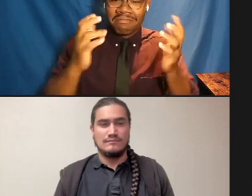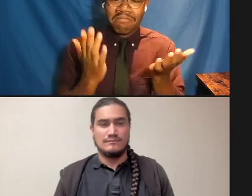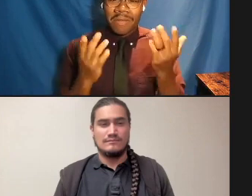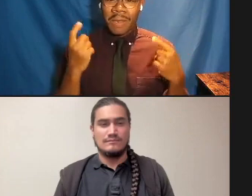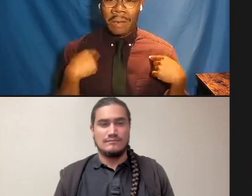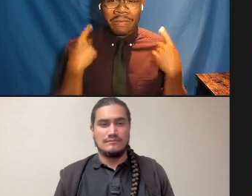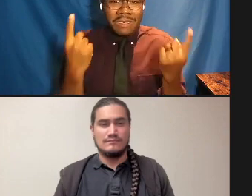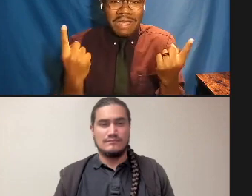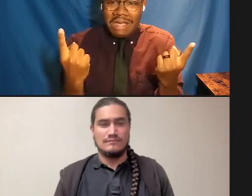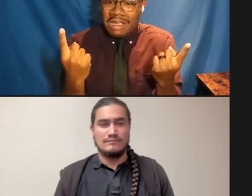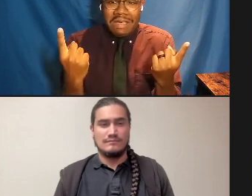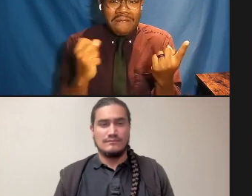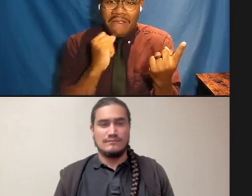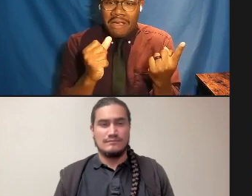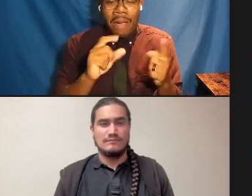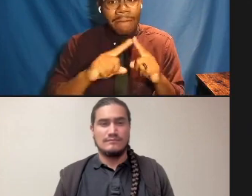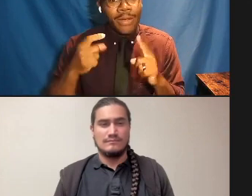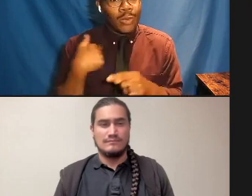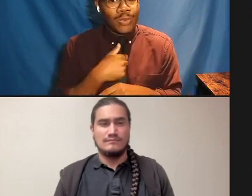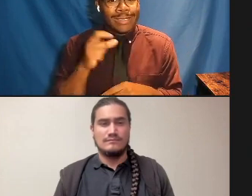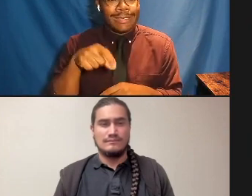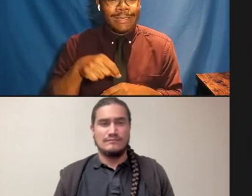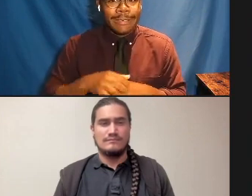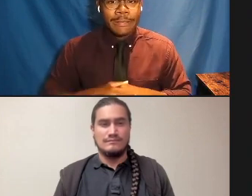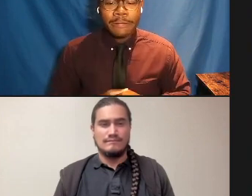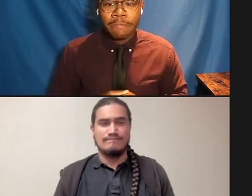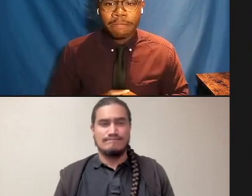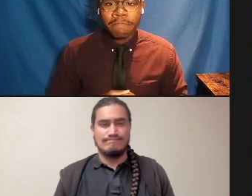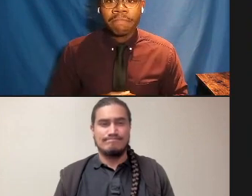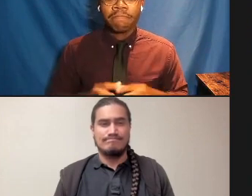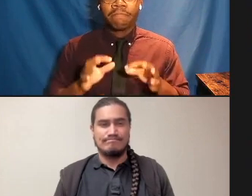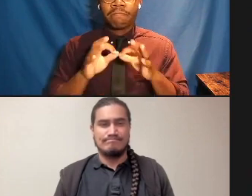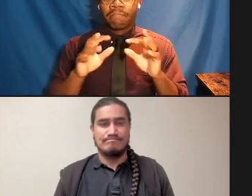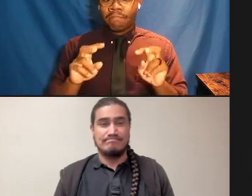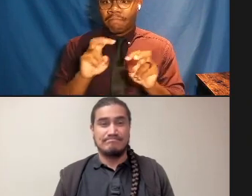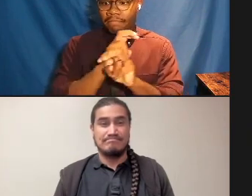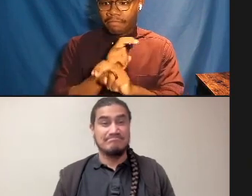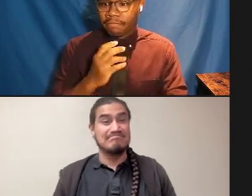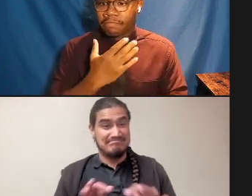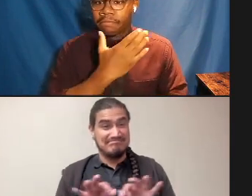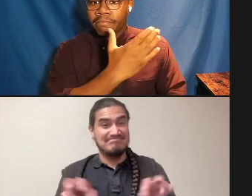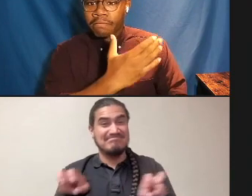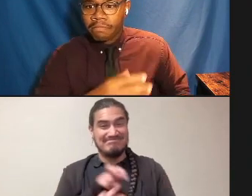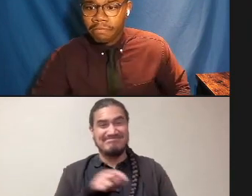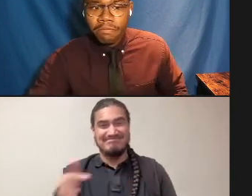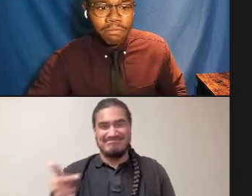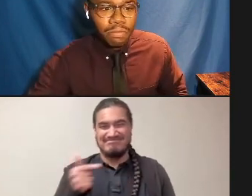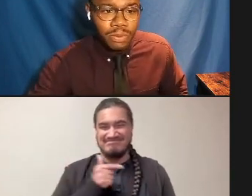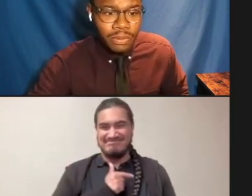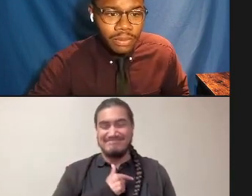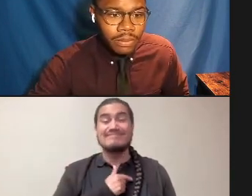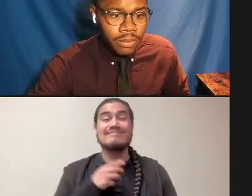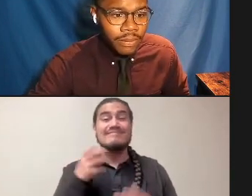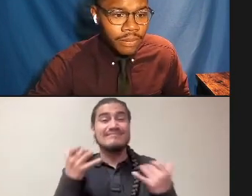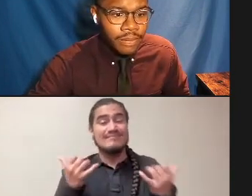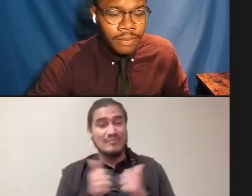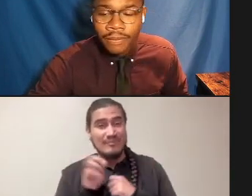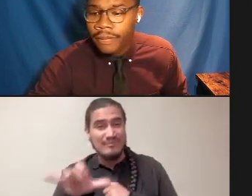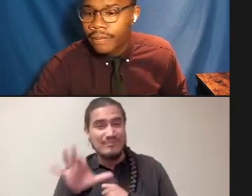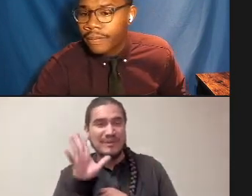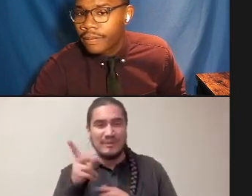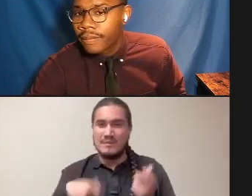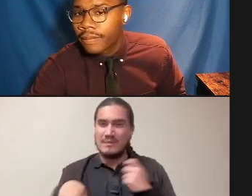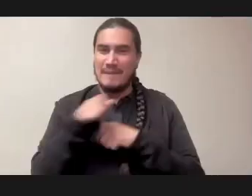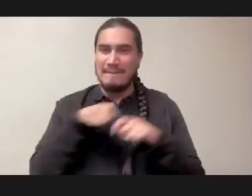and need to. Thank you. And on that note, I'm going to wrap us up as we are out of